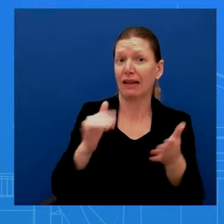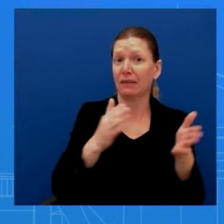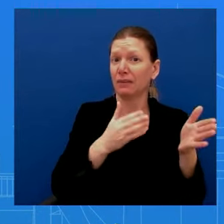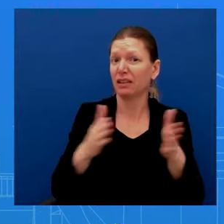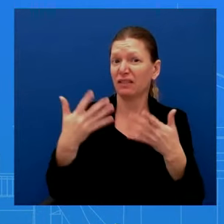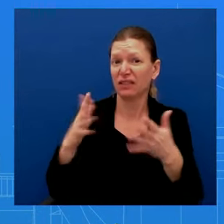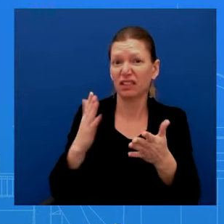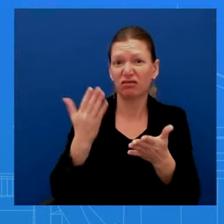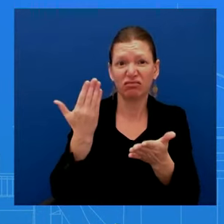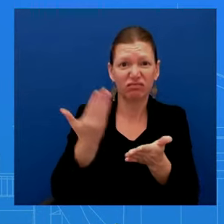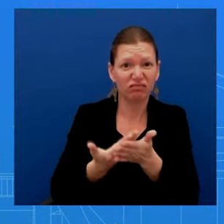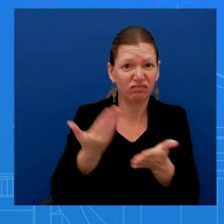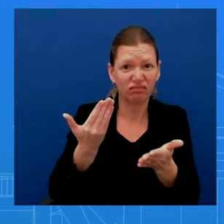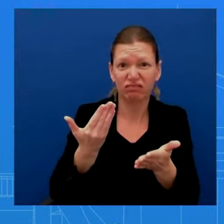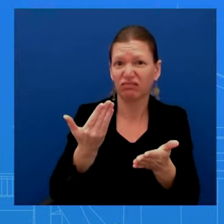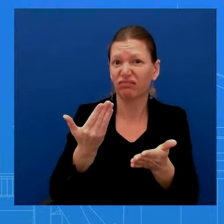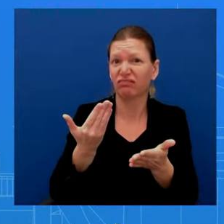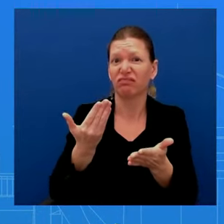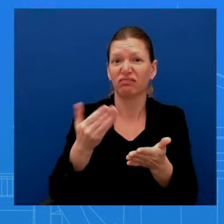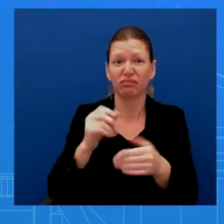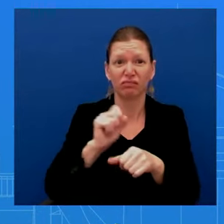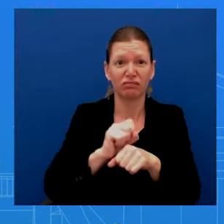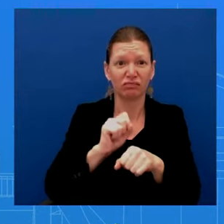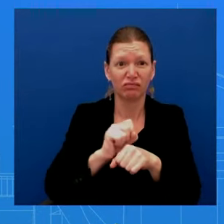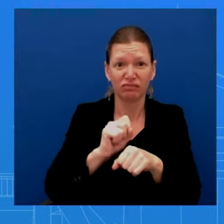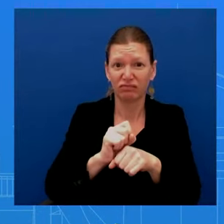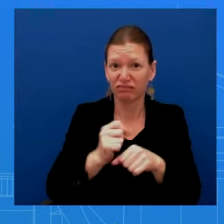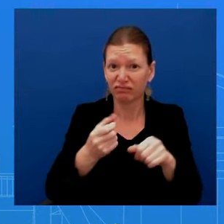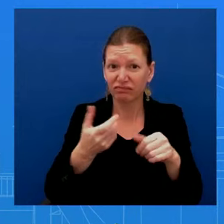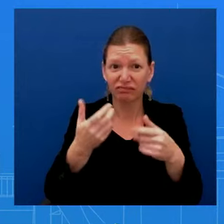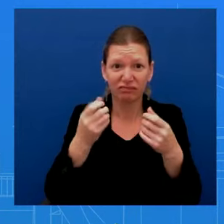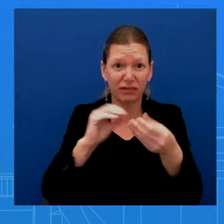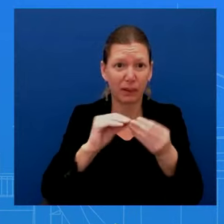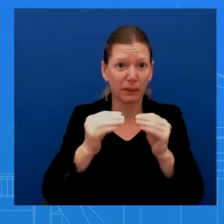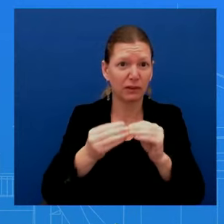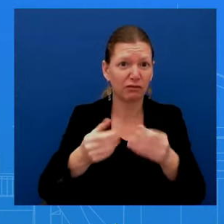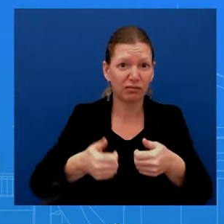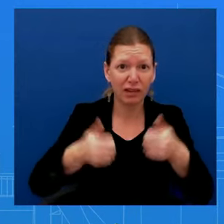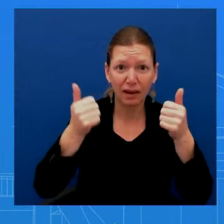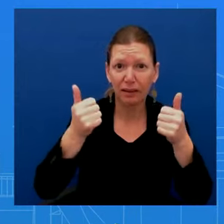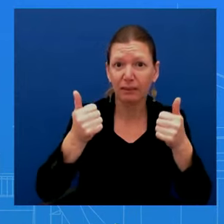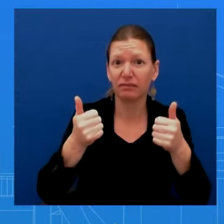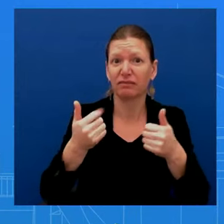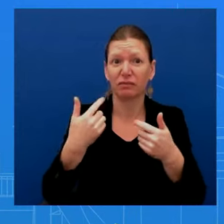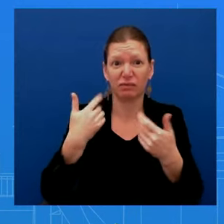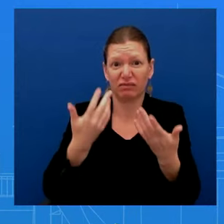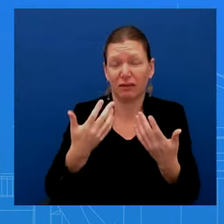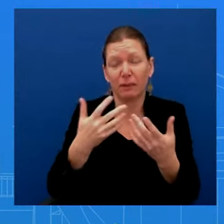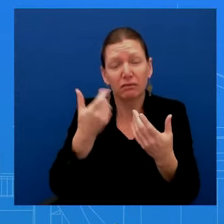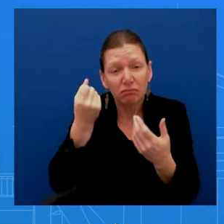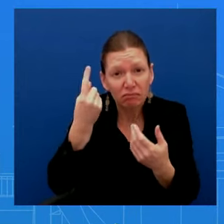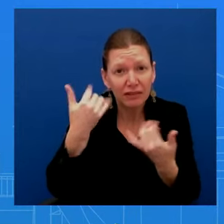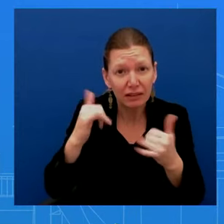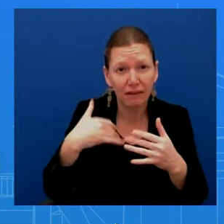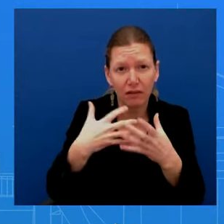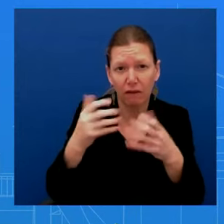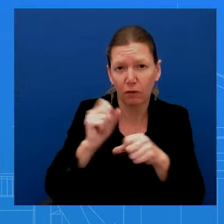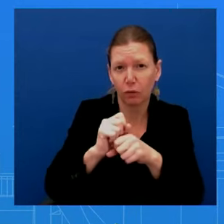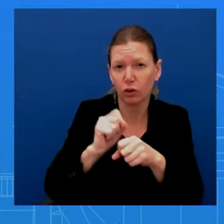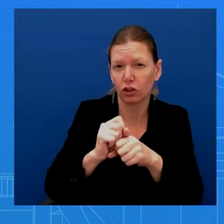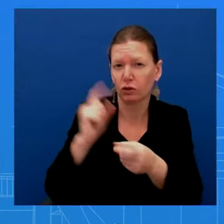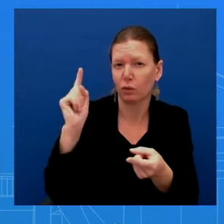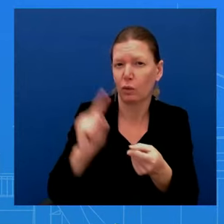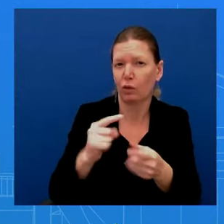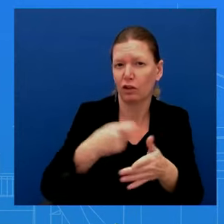lowering costs. Ms. Okay. We're going to wrap it up a bit. The Press Thanks, Creen. Thanks, Linda, for doing this. So, if you run down inflation from